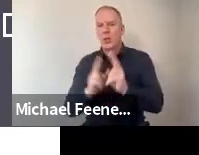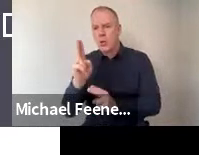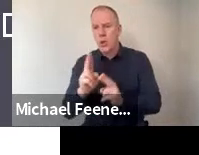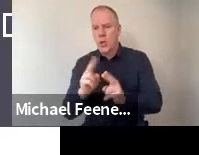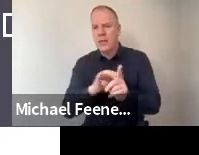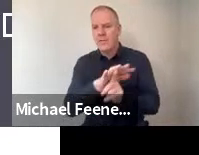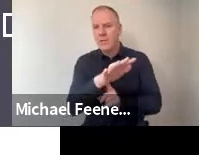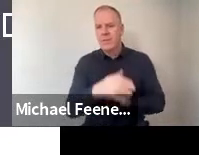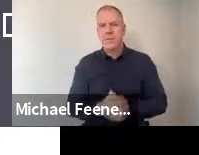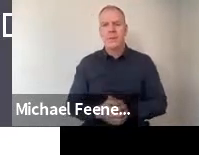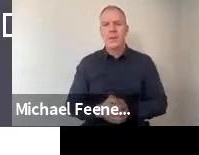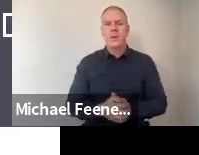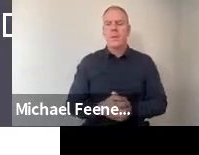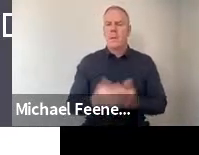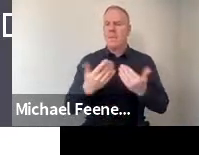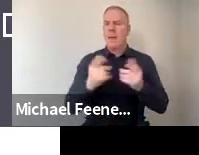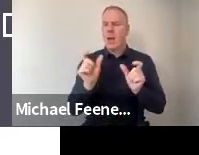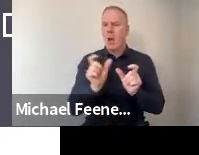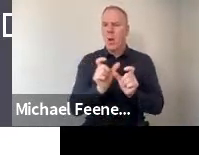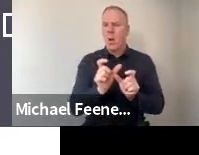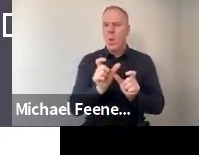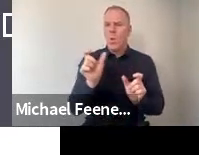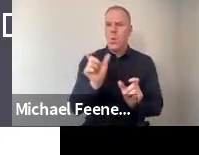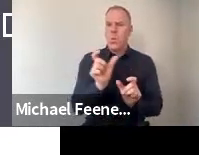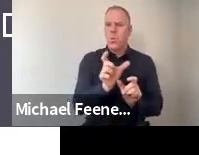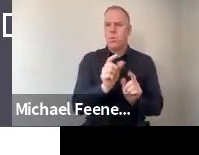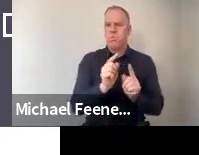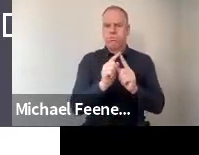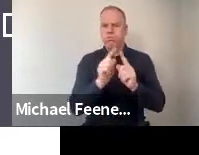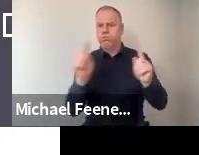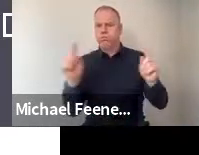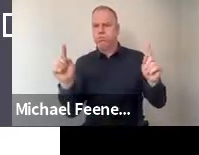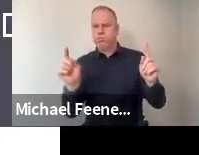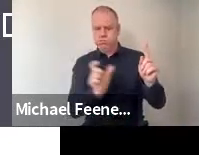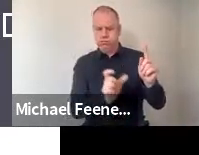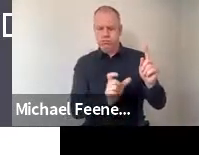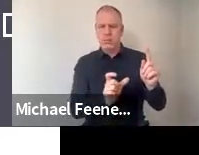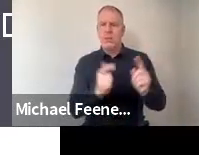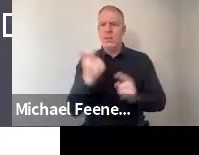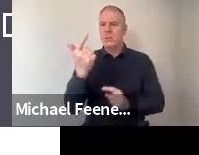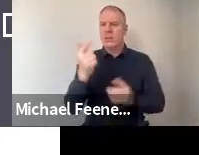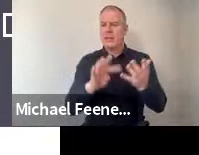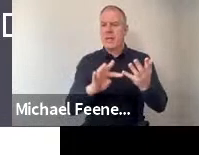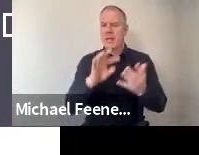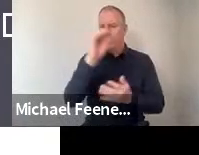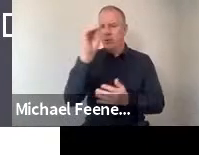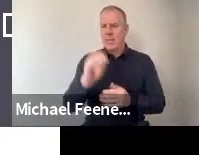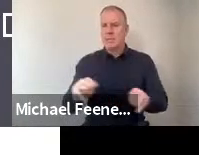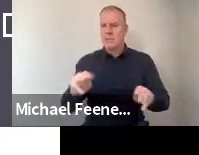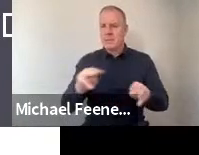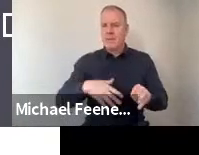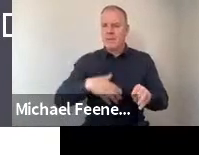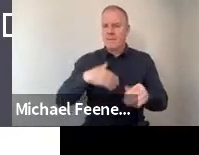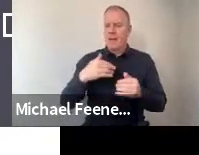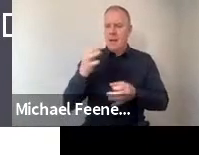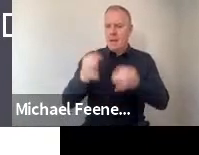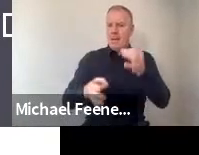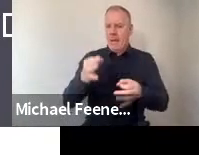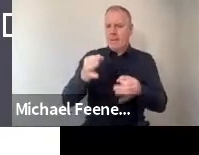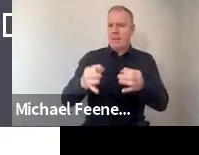One of the bigger gaps was around political considerations. So 29% of people thought that political considerations